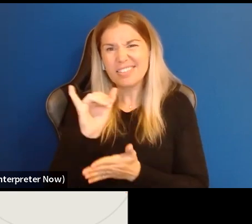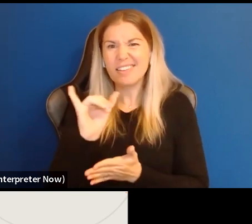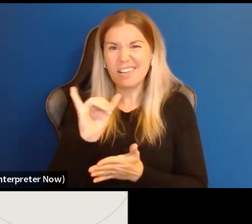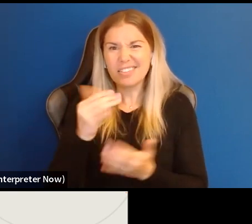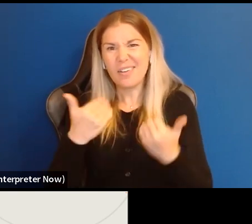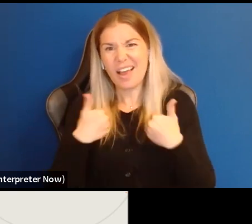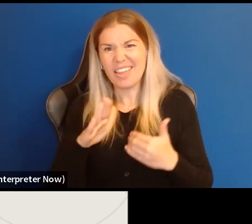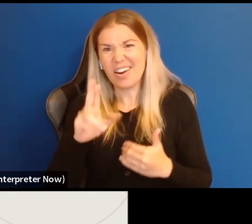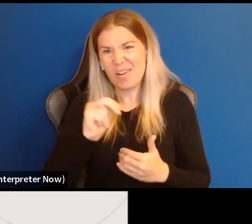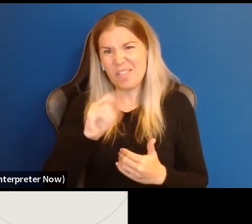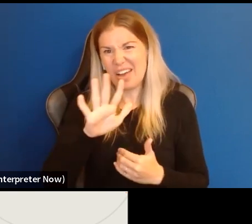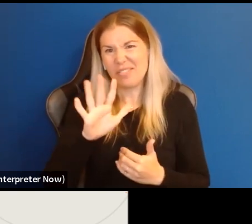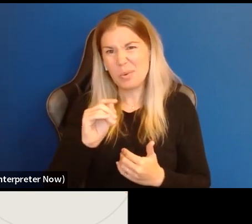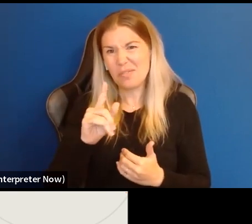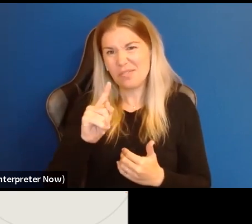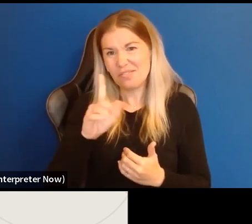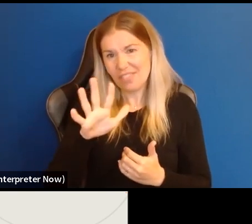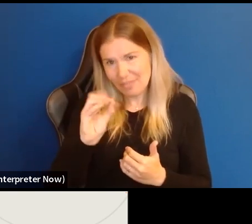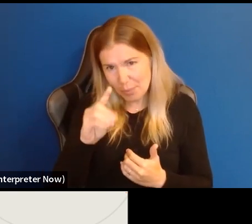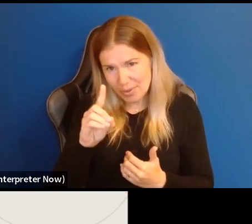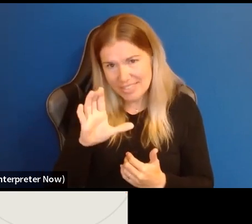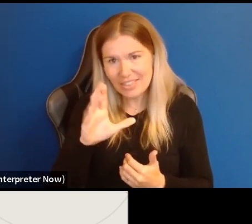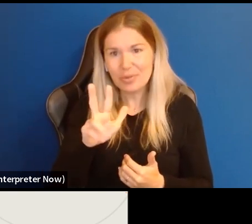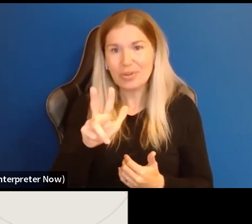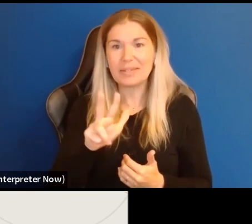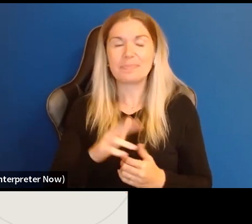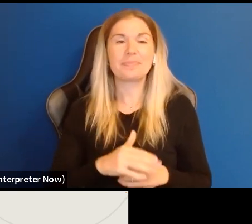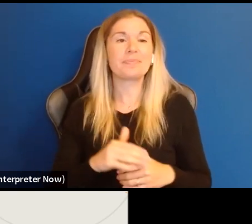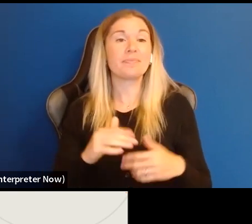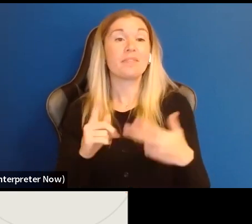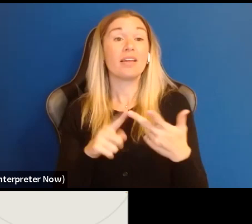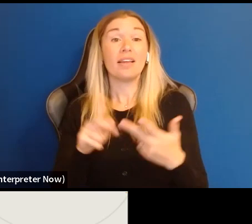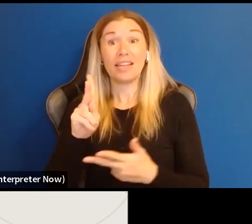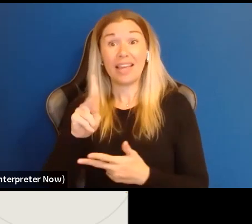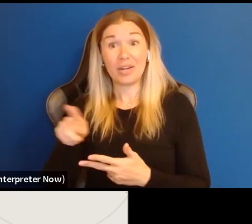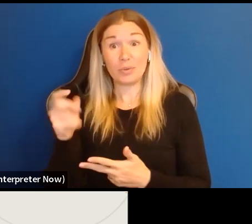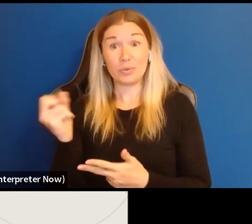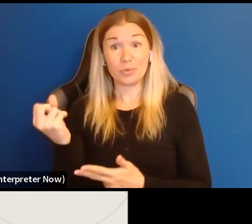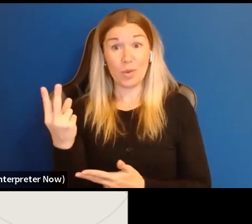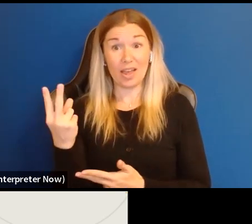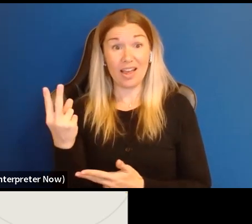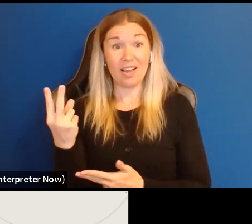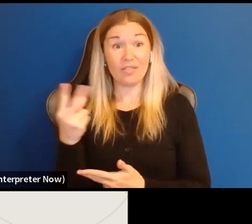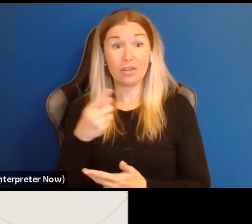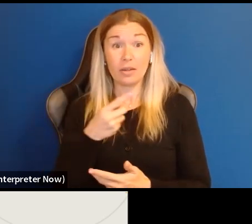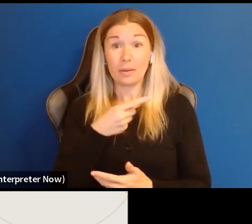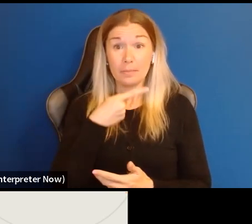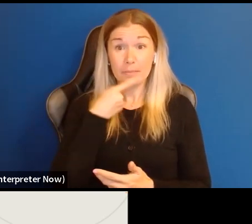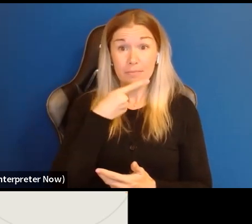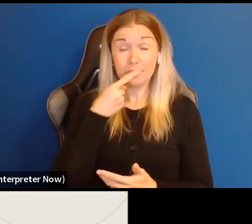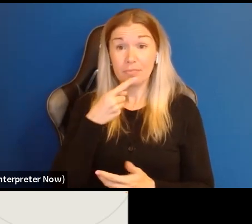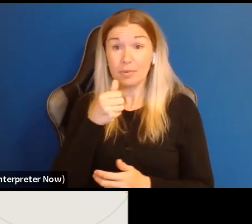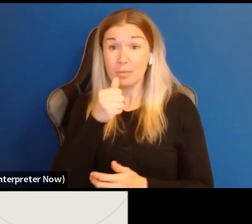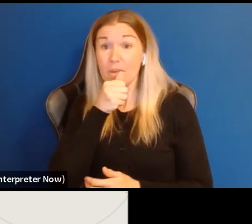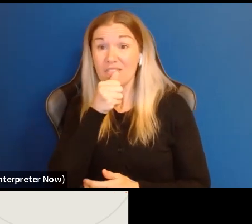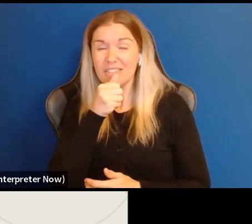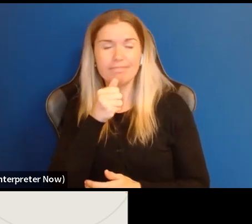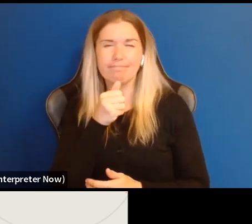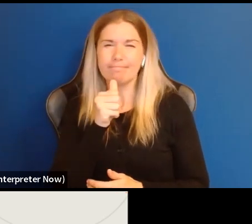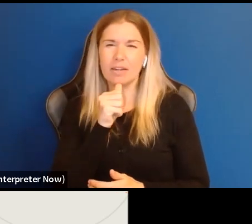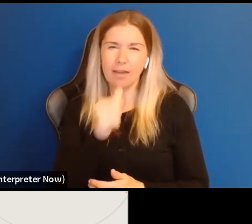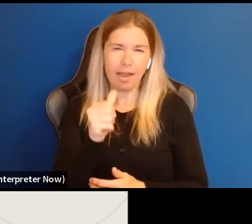501c3. K to 12 schools both private and public are not eligible for this and neither are